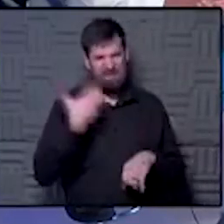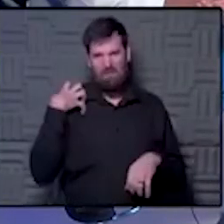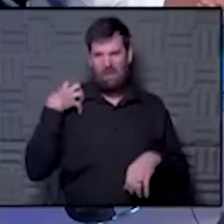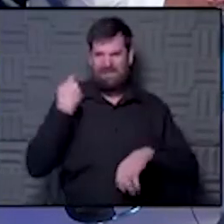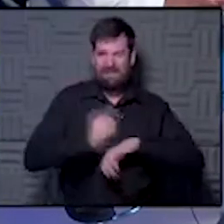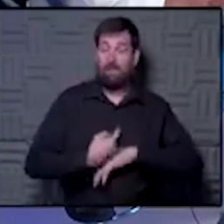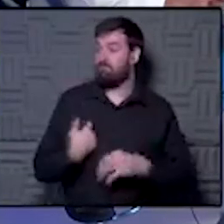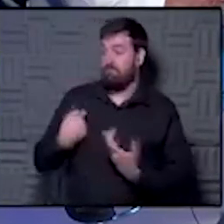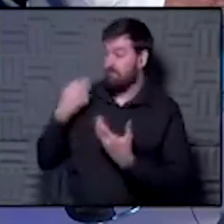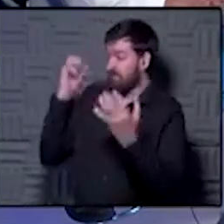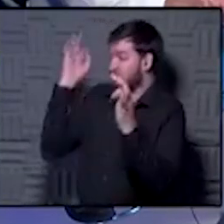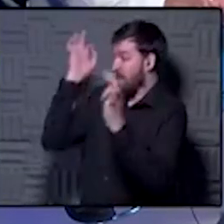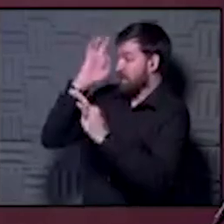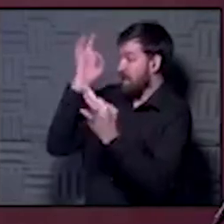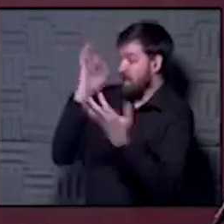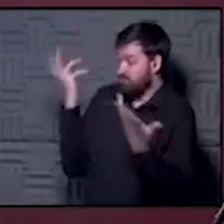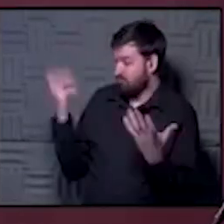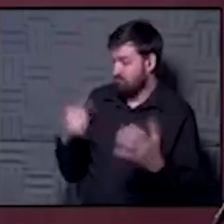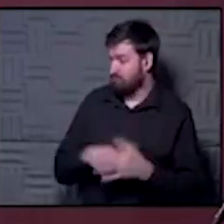I had no idea about that.